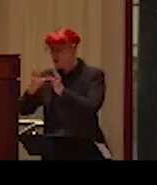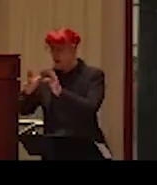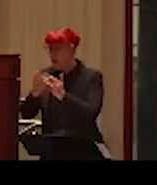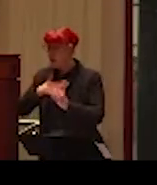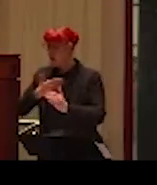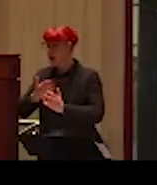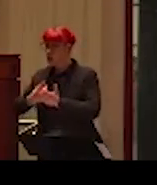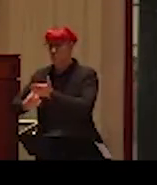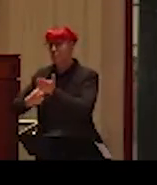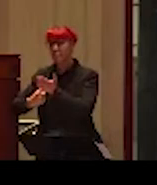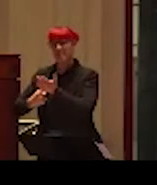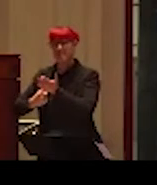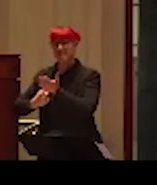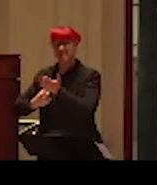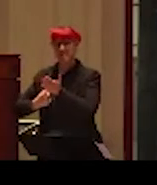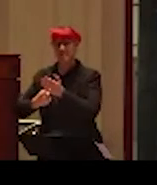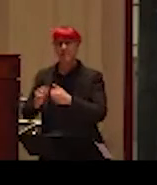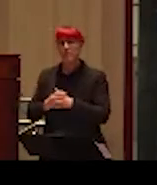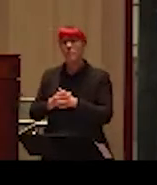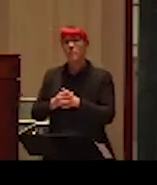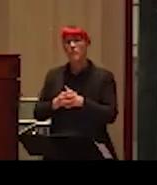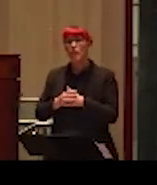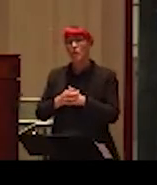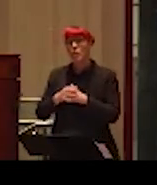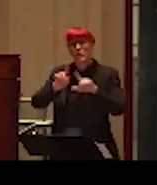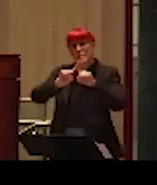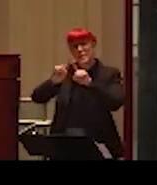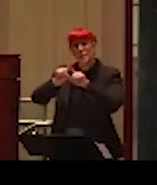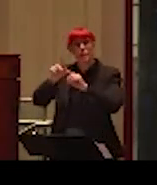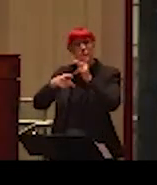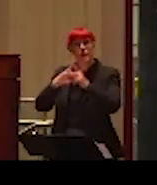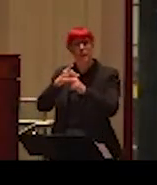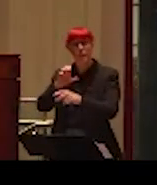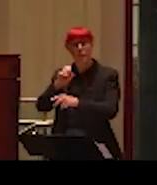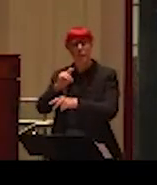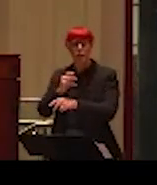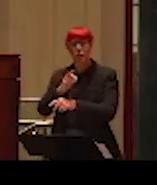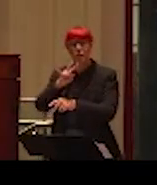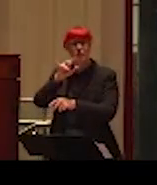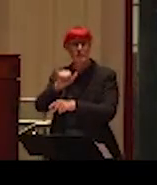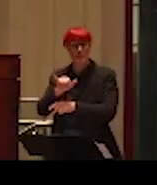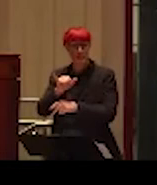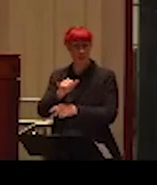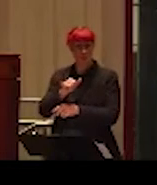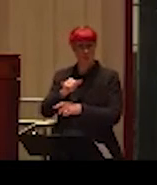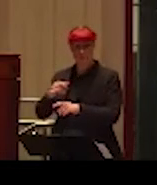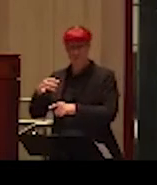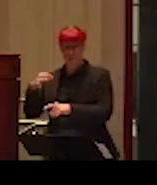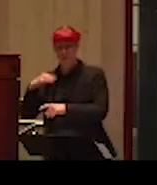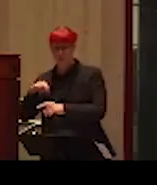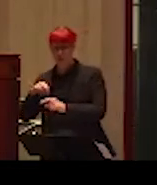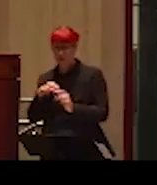I find that this confusion of different types of controversies, kind of beneficial and more disruptive one,